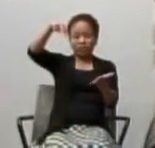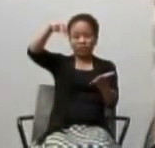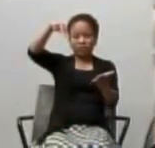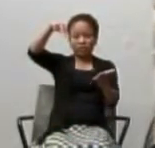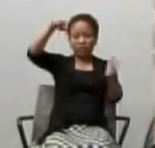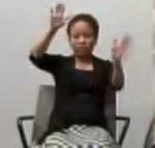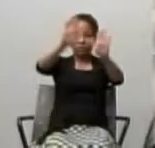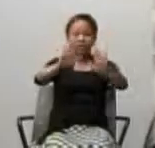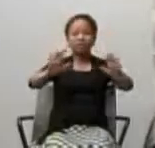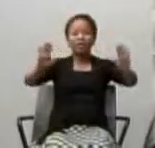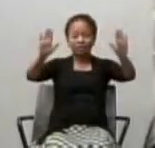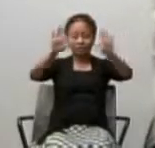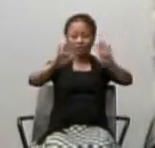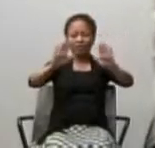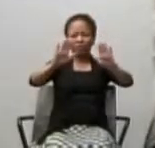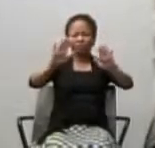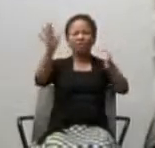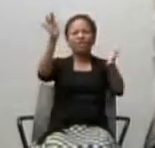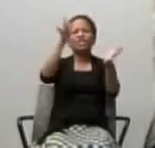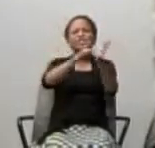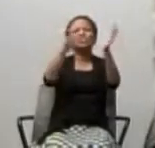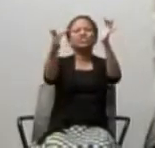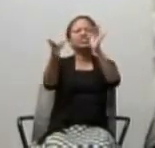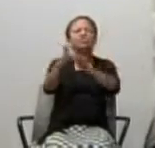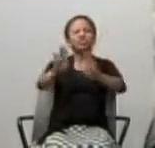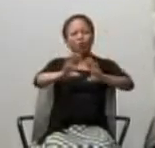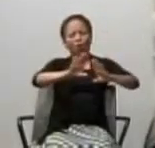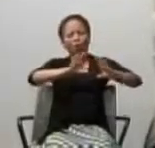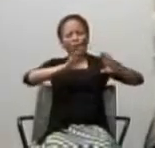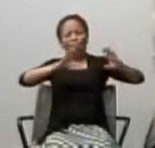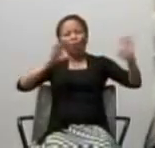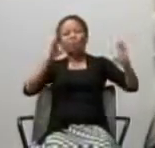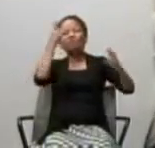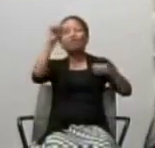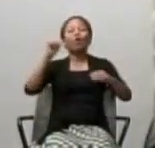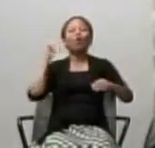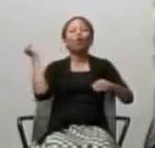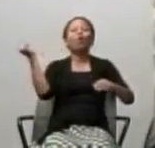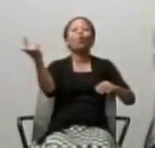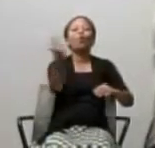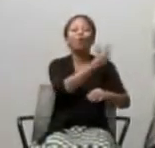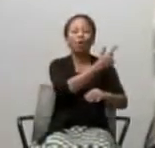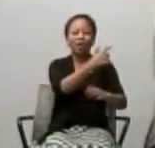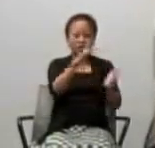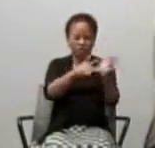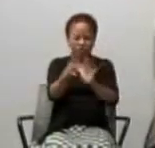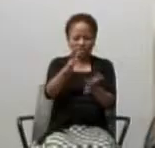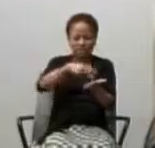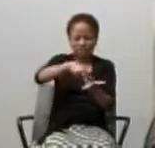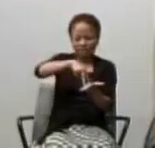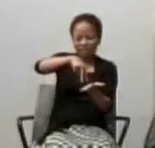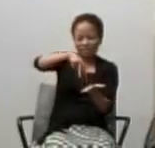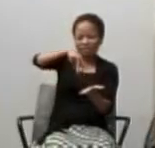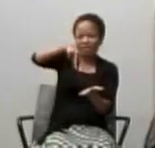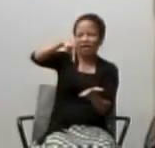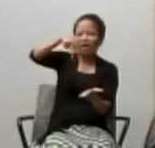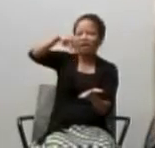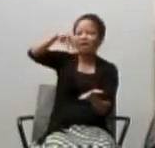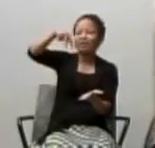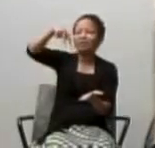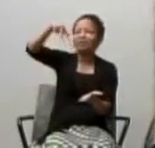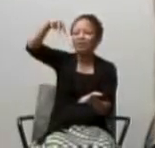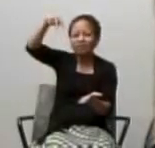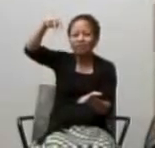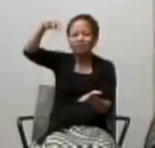path and showed the way for all. By his ascension, he has said to his